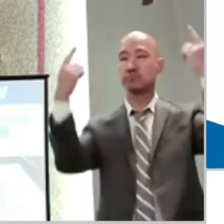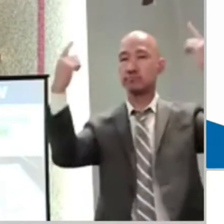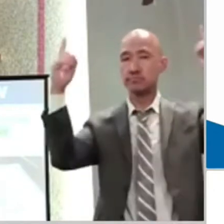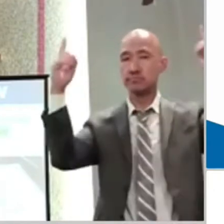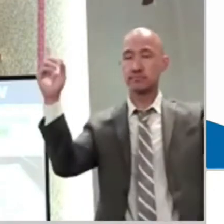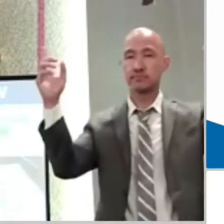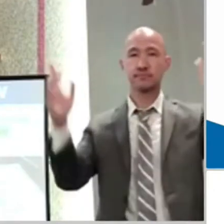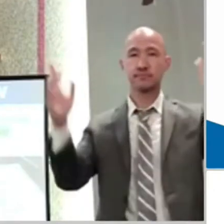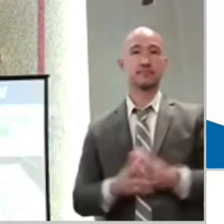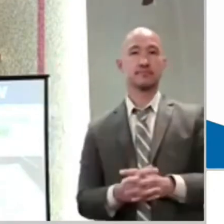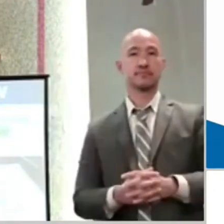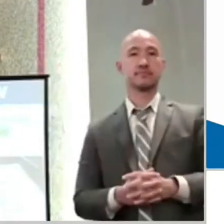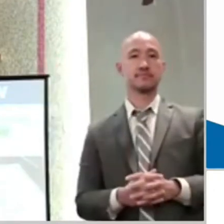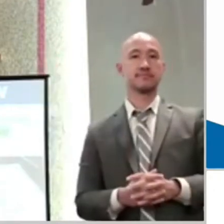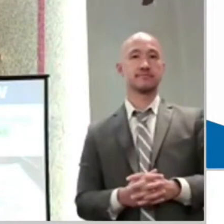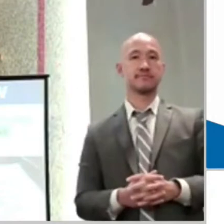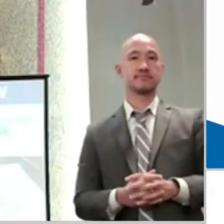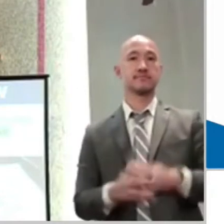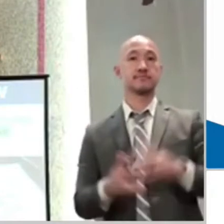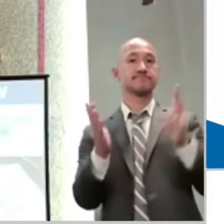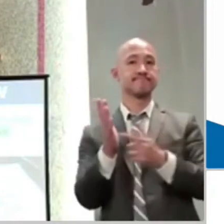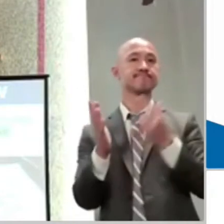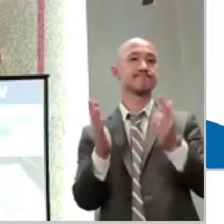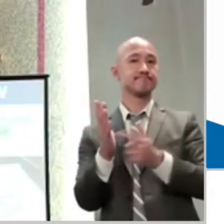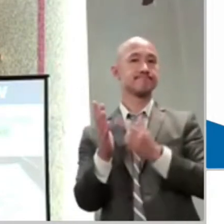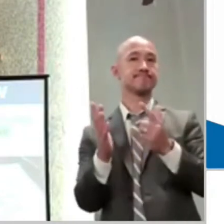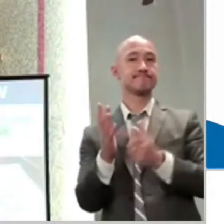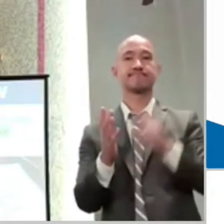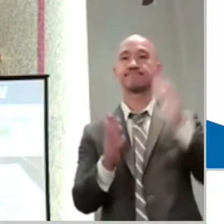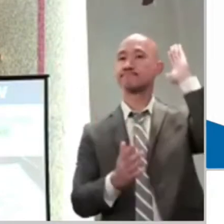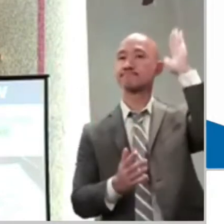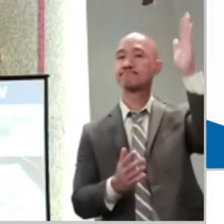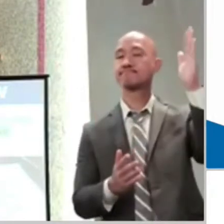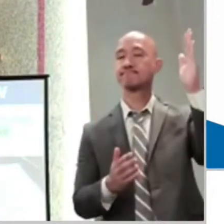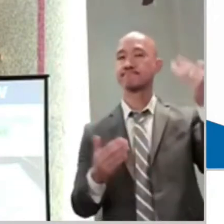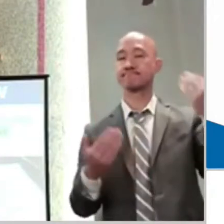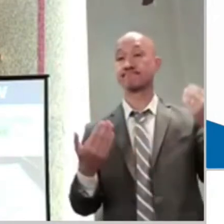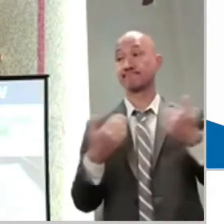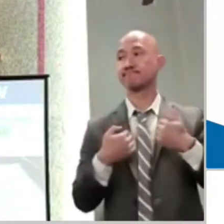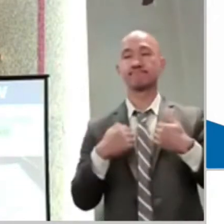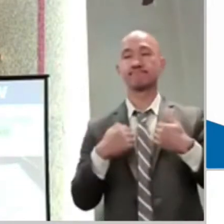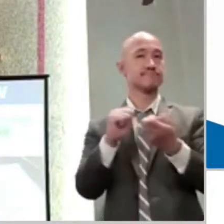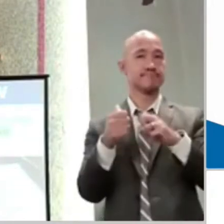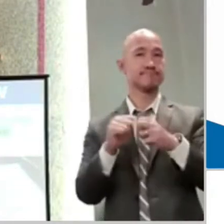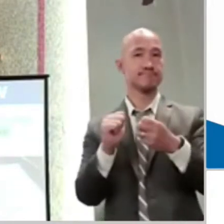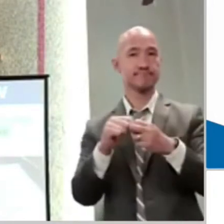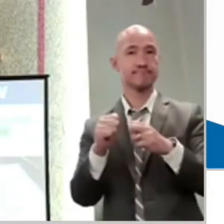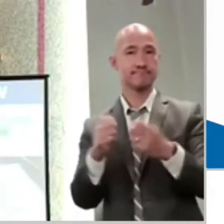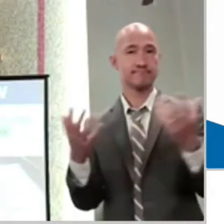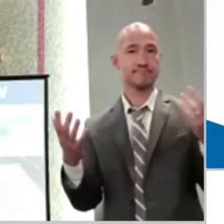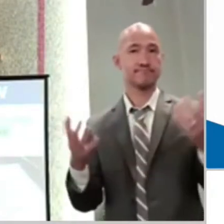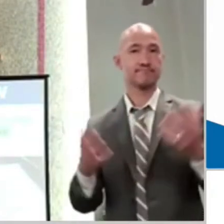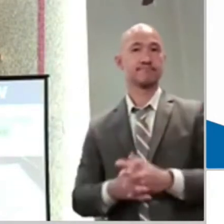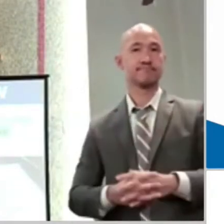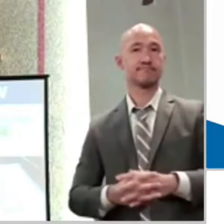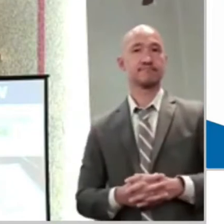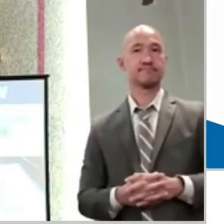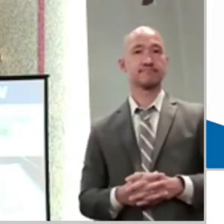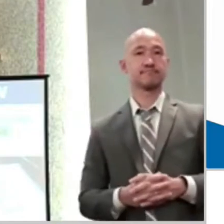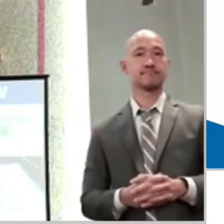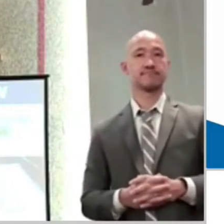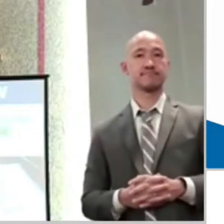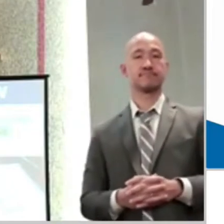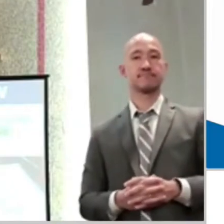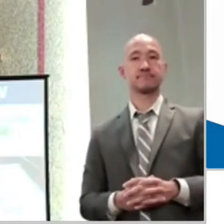It's not how it works. I'm not saying that it's bad to read the Bible. All these spiritual disciplines are great, mainly because they're going to keep my faith